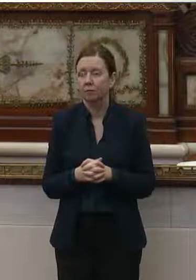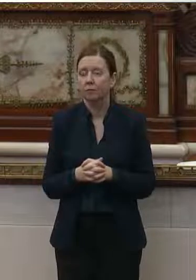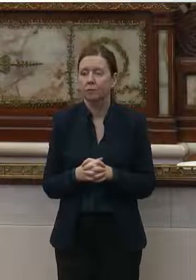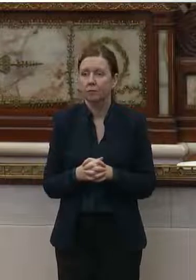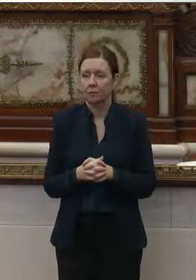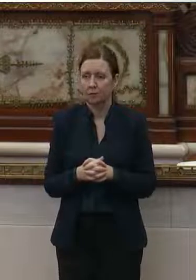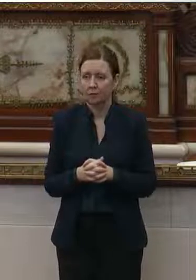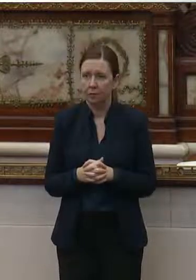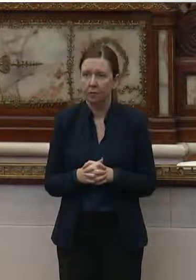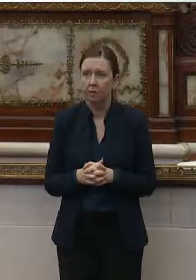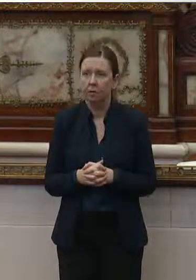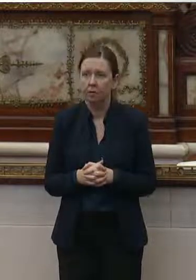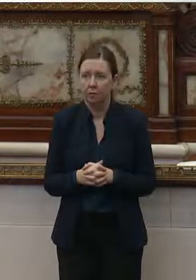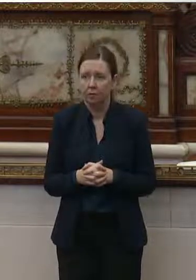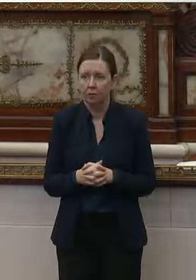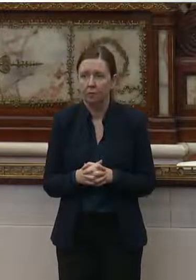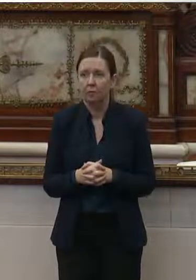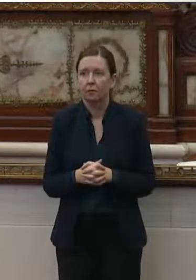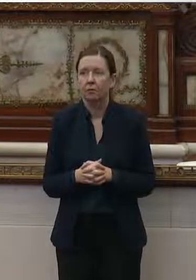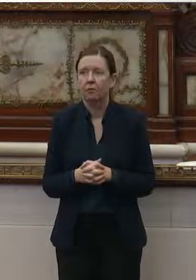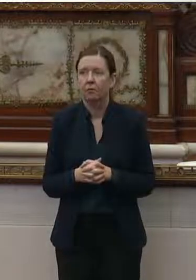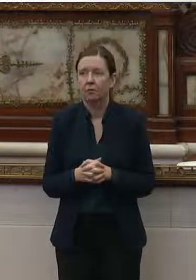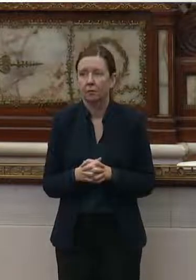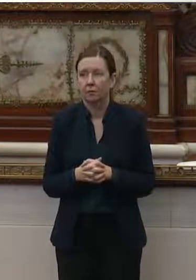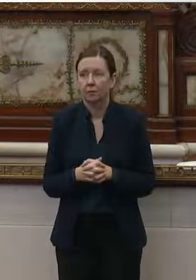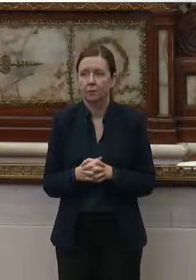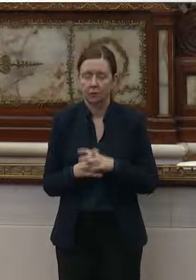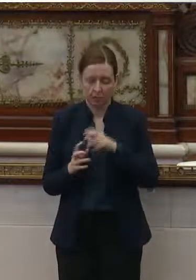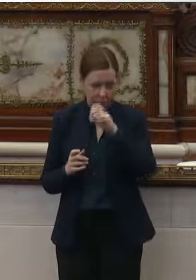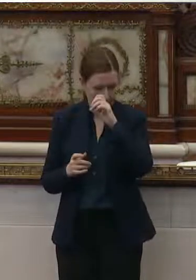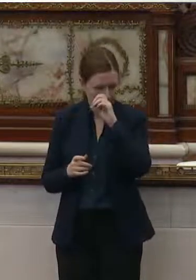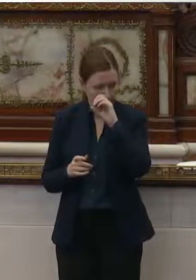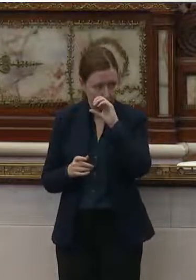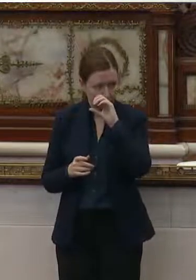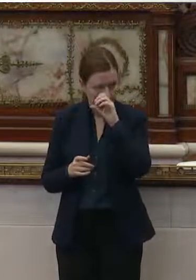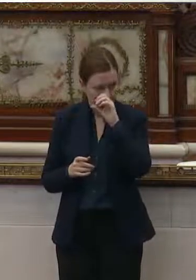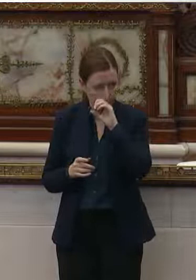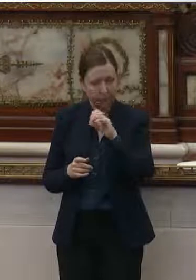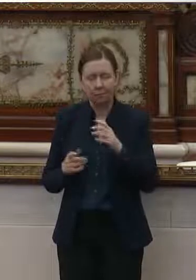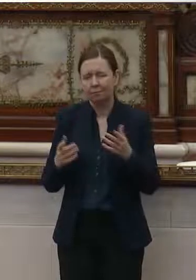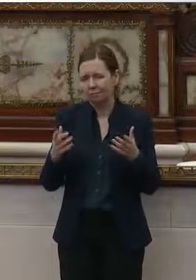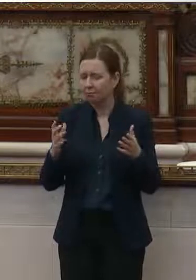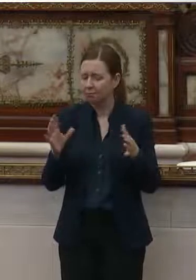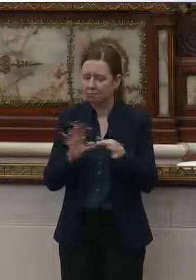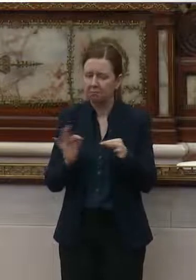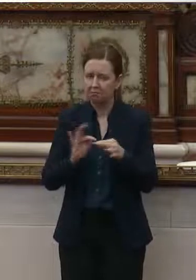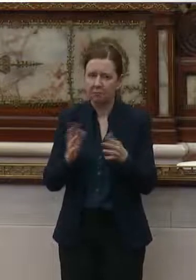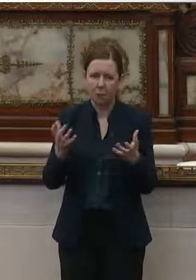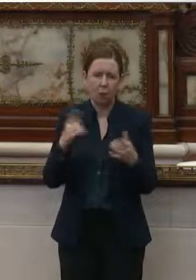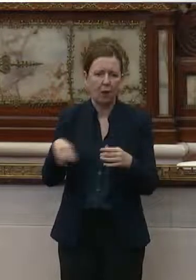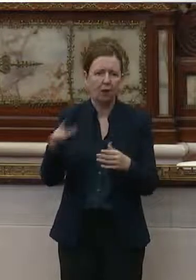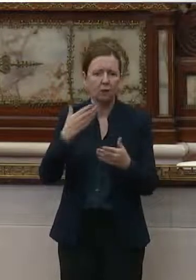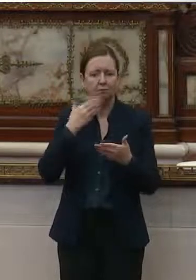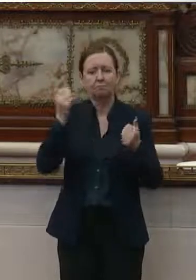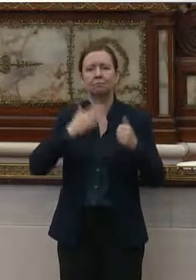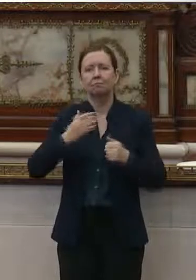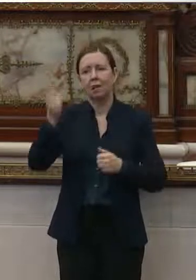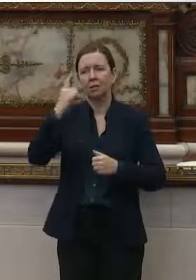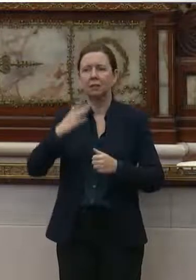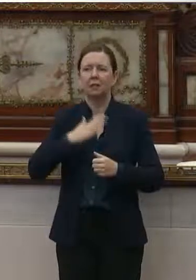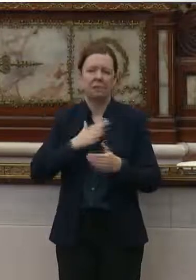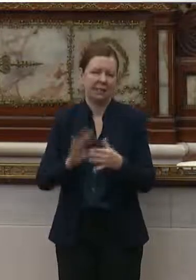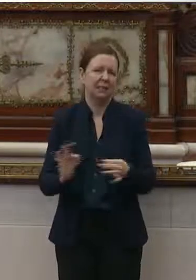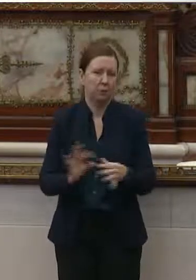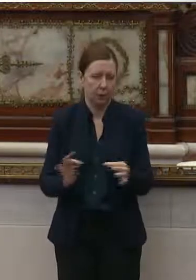my background so you can better understand my testimony.